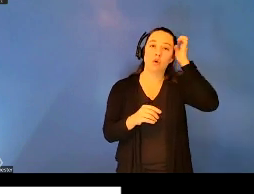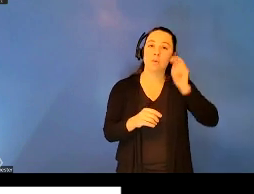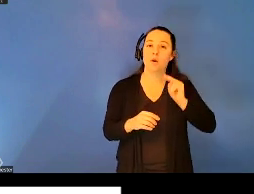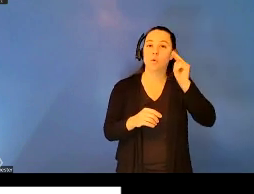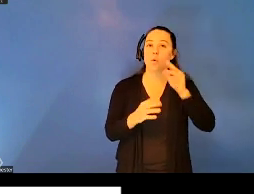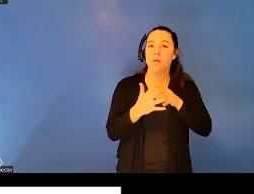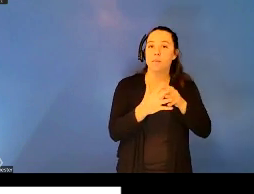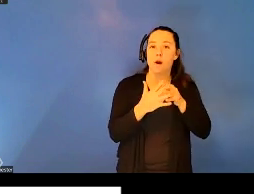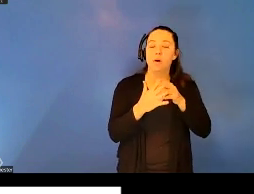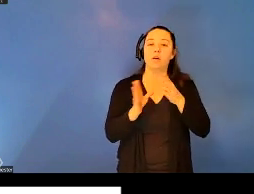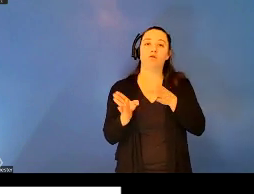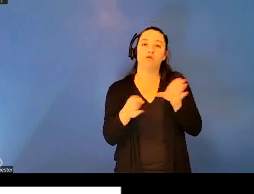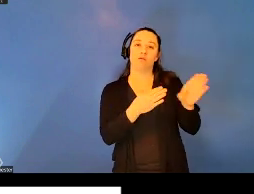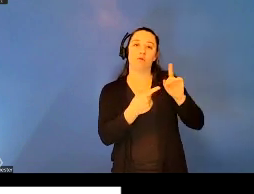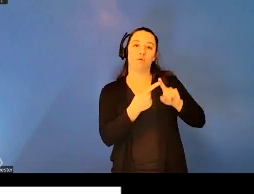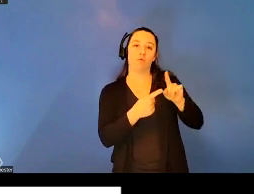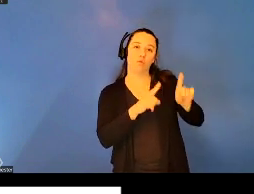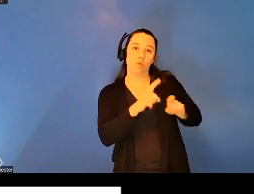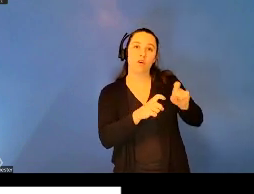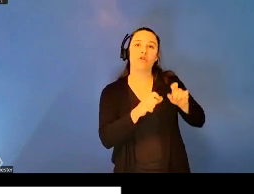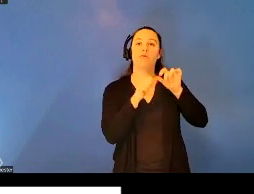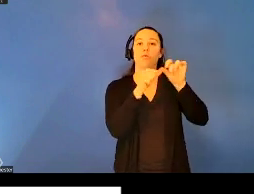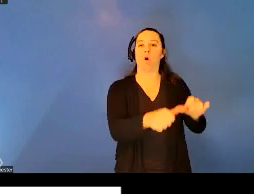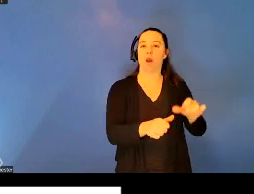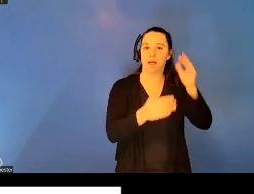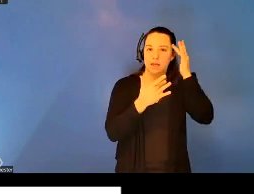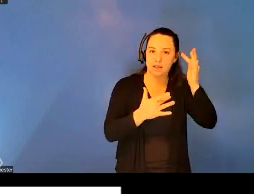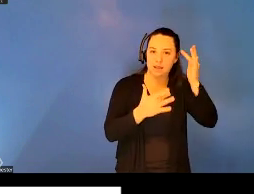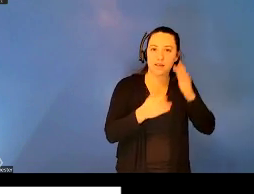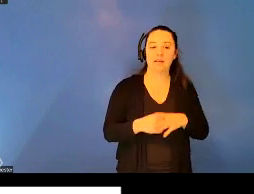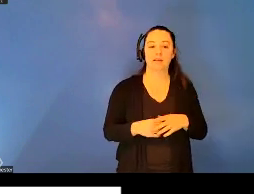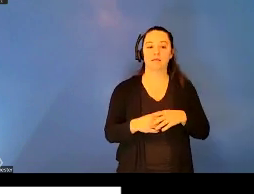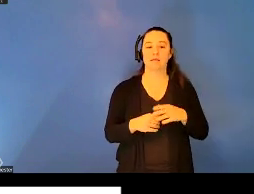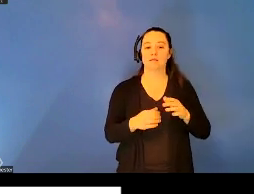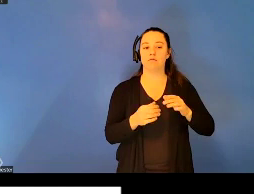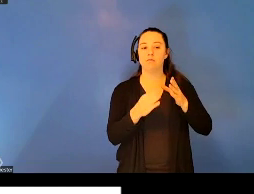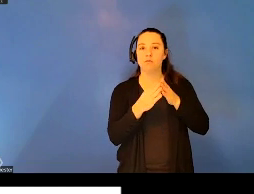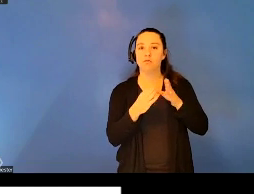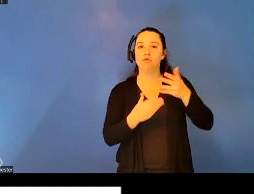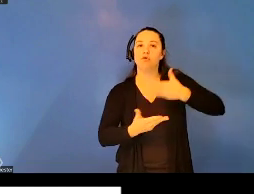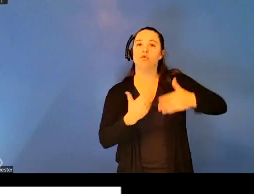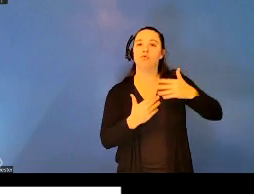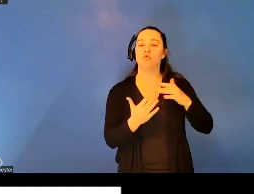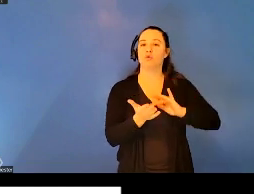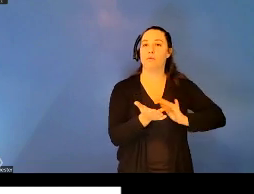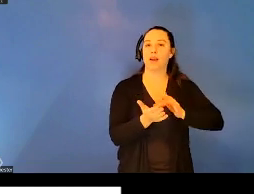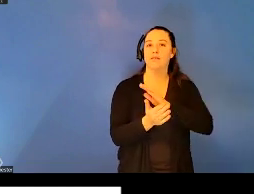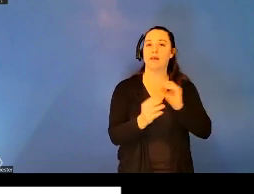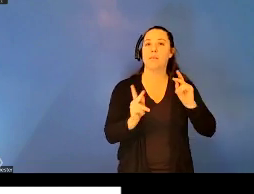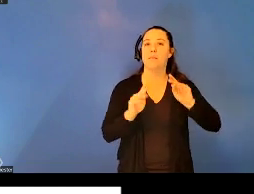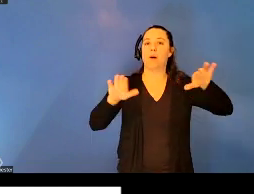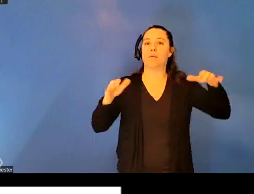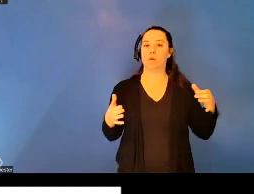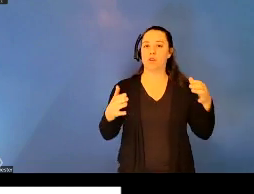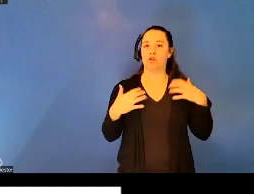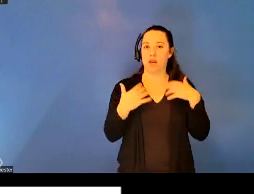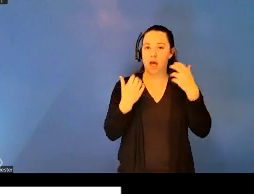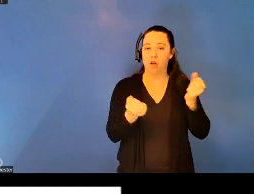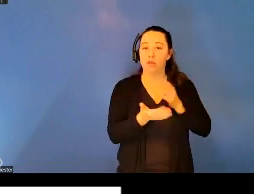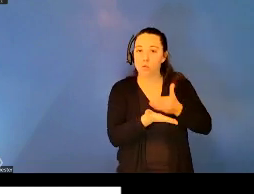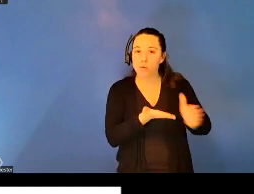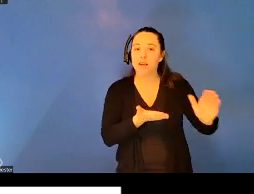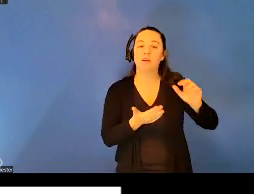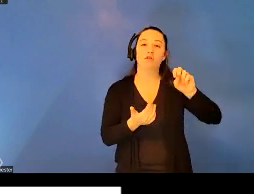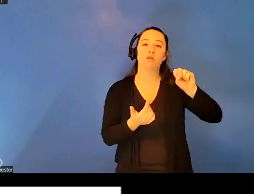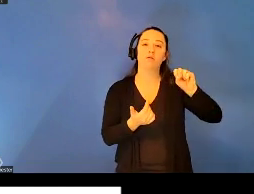shifted towards questions of chronic disease, issues of social medicine and population health. The eradication of smallpox and the